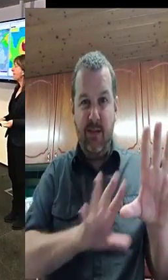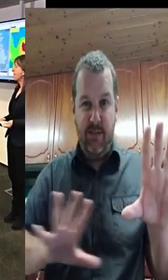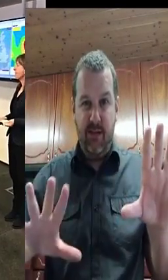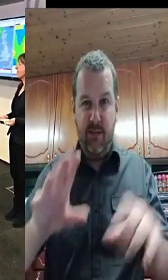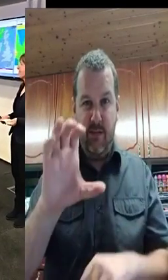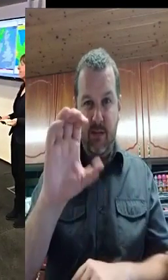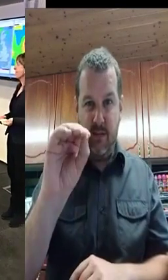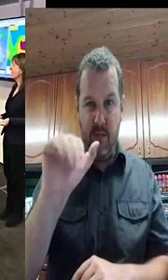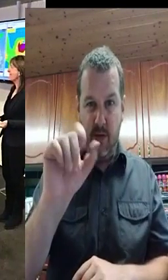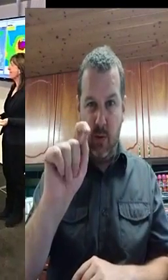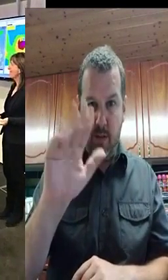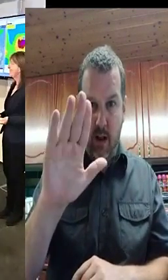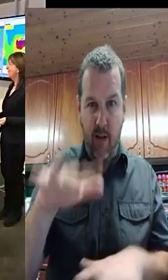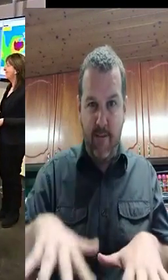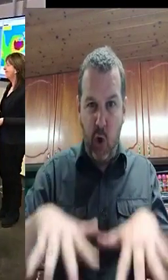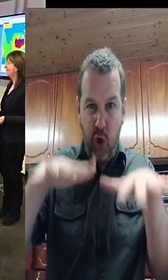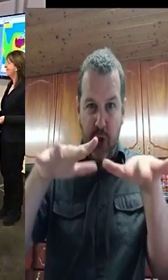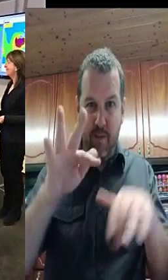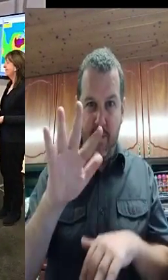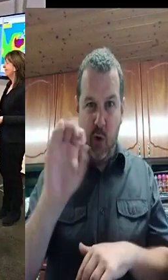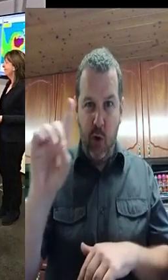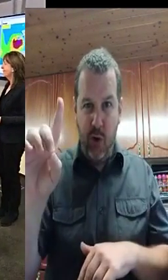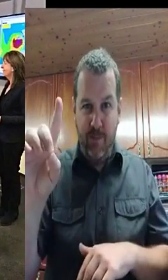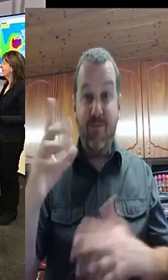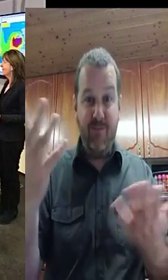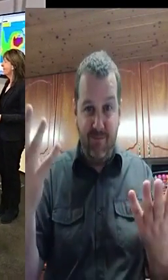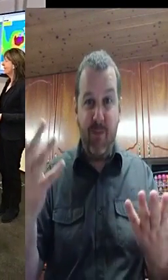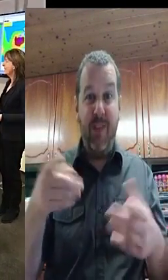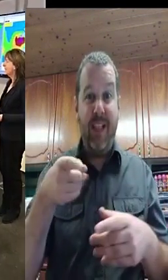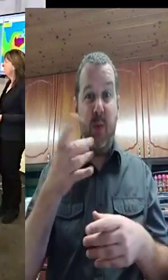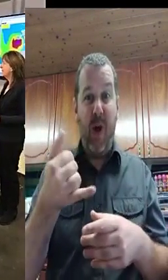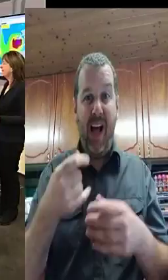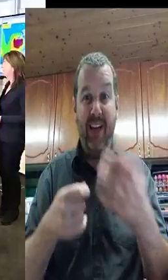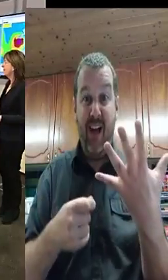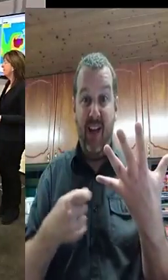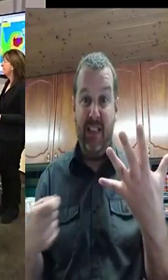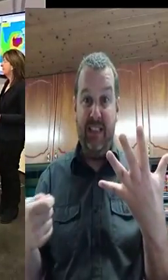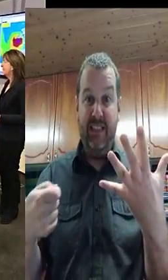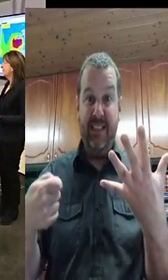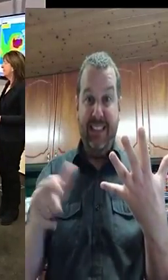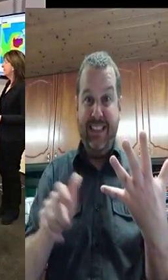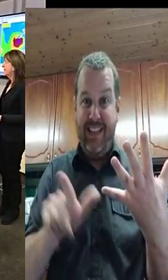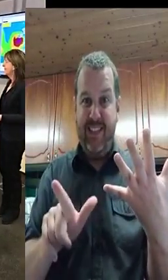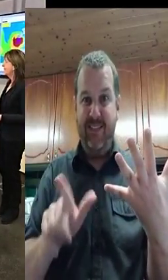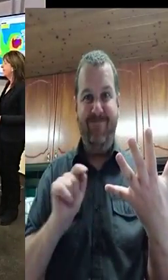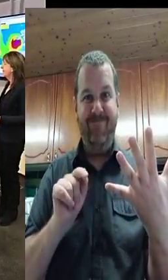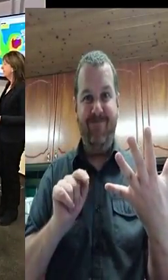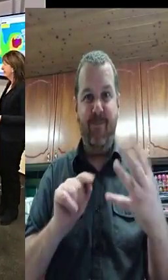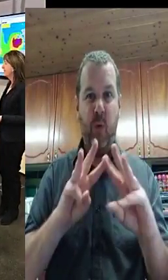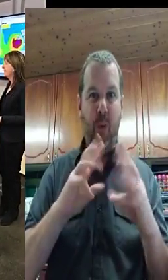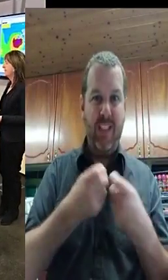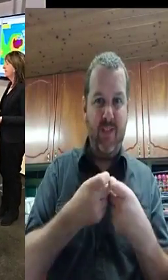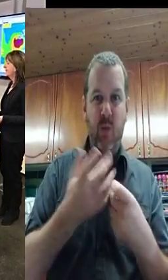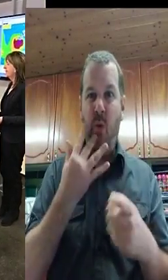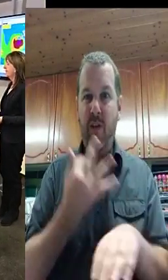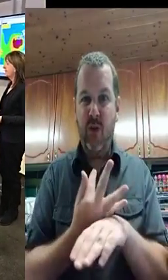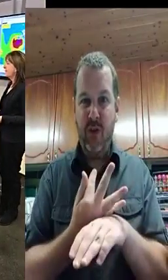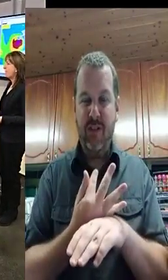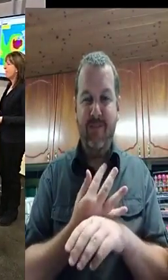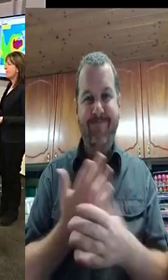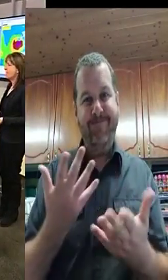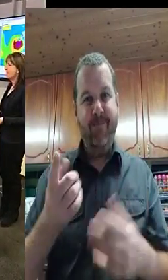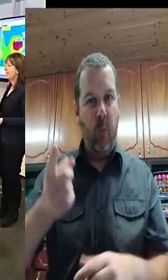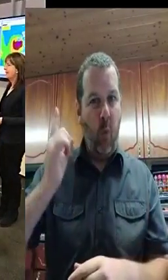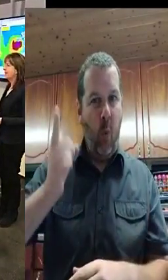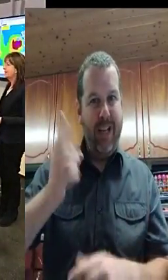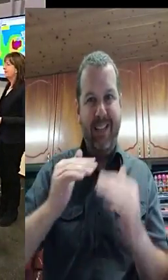links very much with the tidal conditions around the country. And, as well as that, then, there will obviously be severe rain associated with this. So, that may